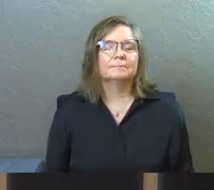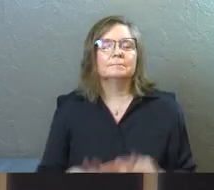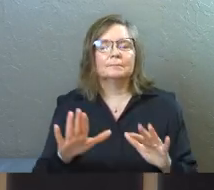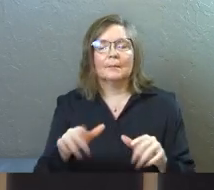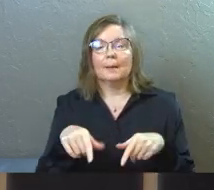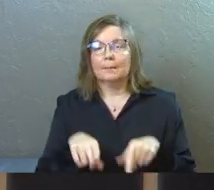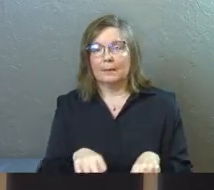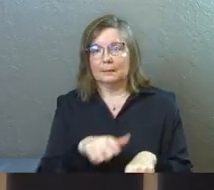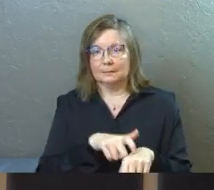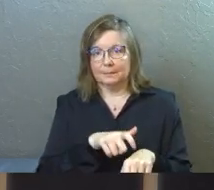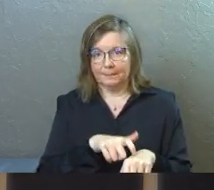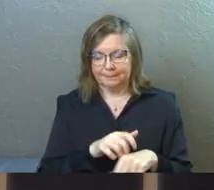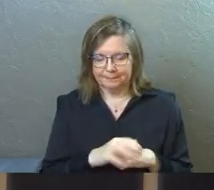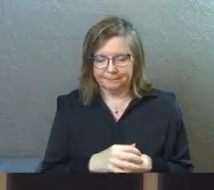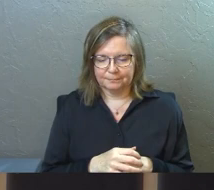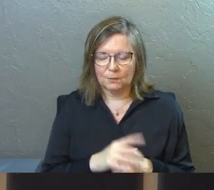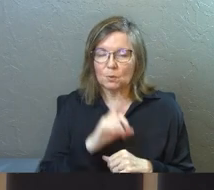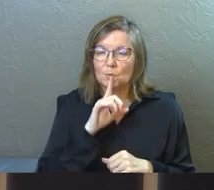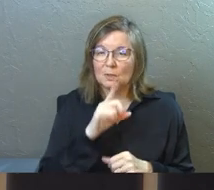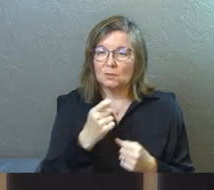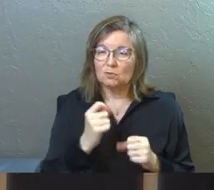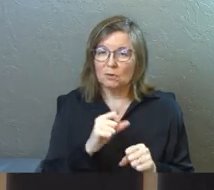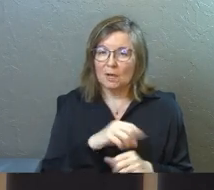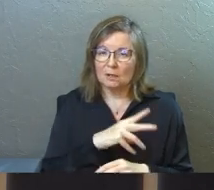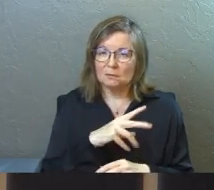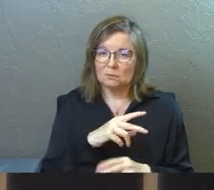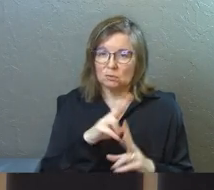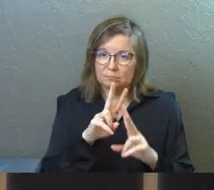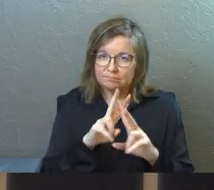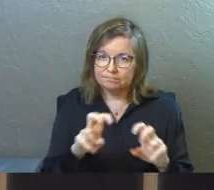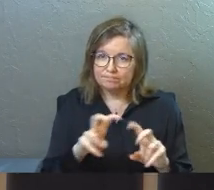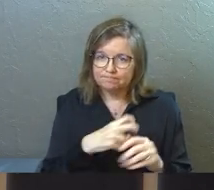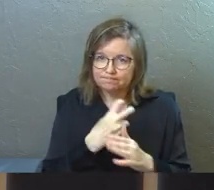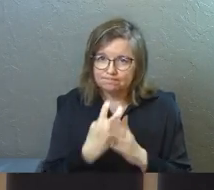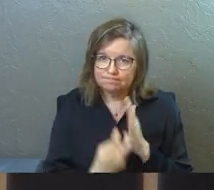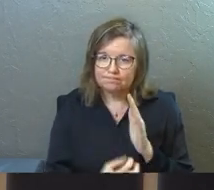I'm going to spend some time really trying to go into this